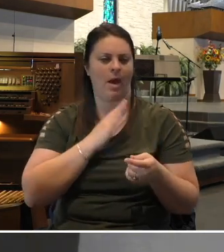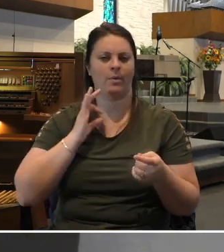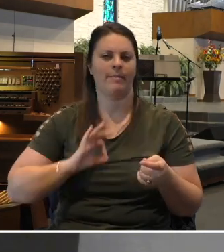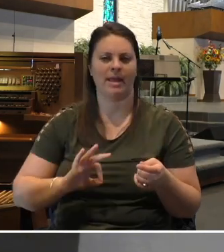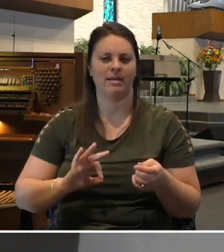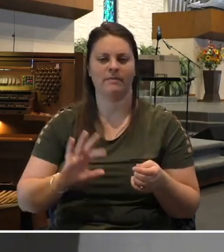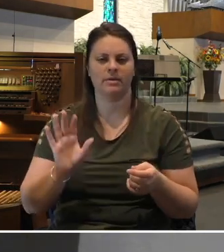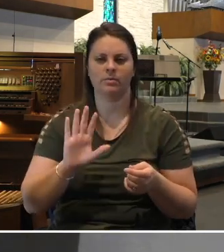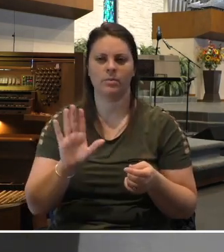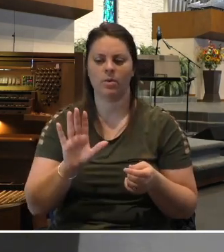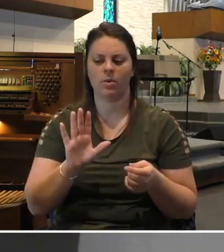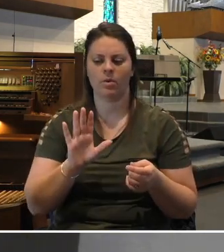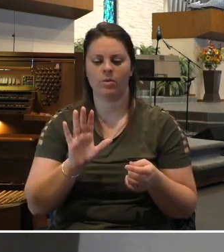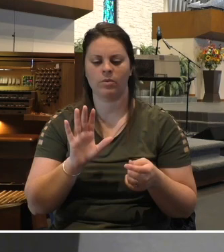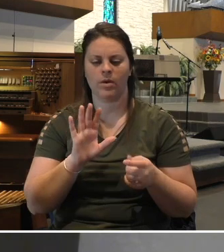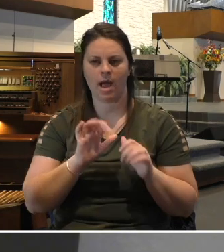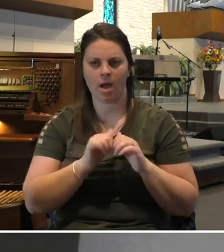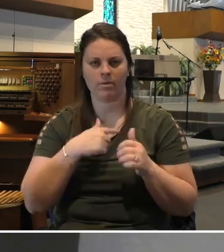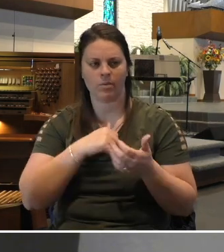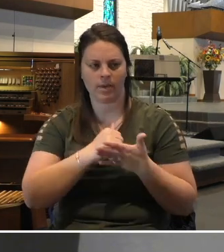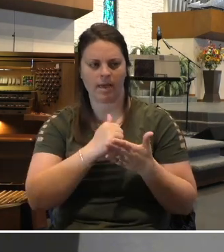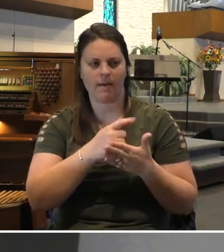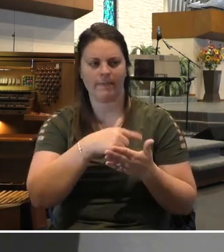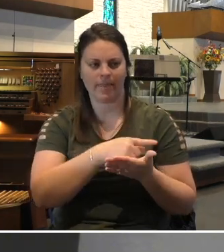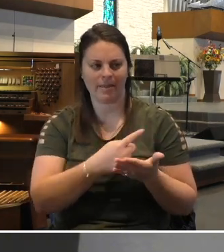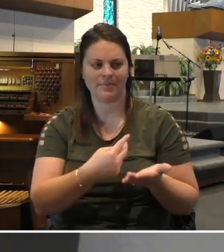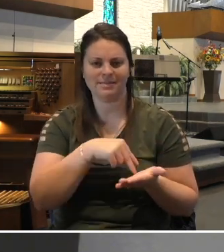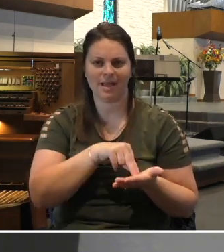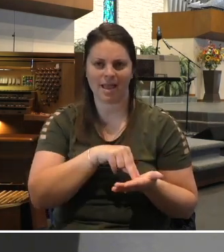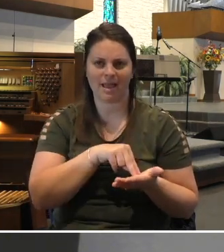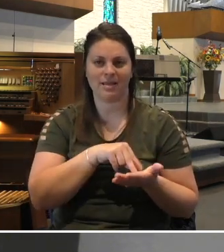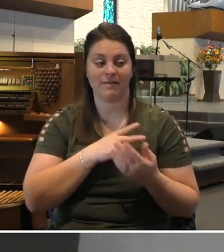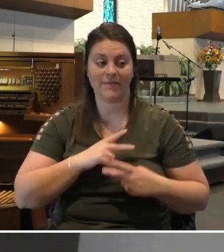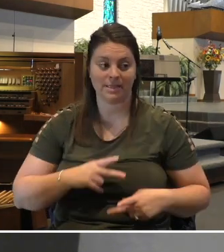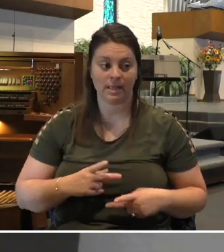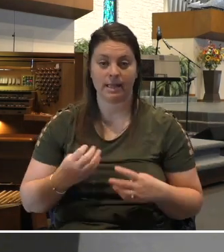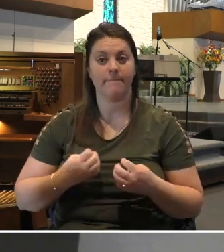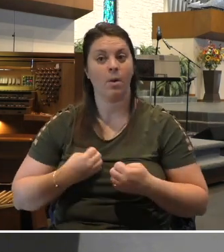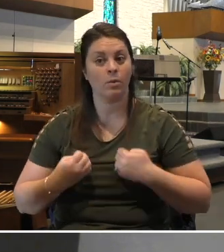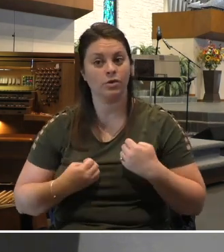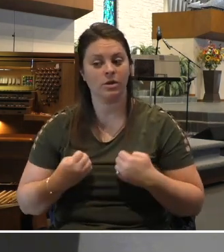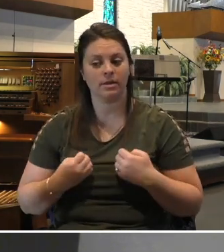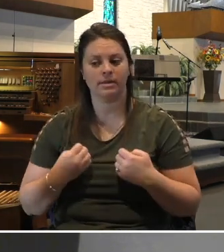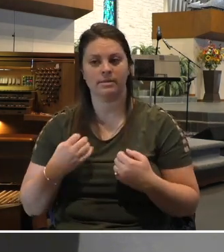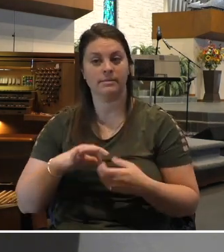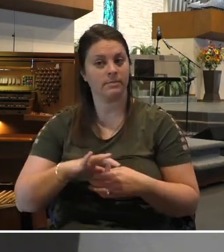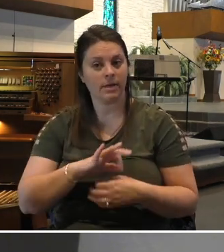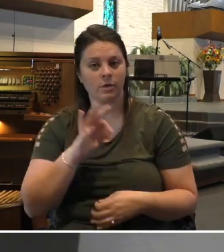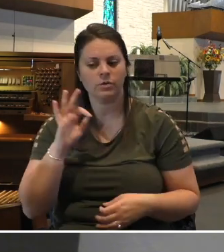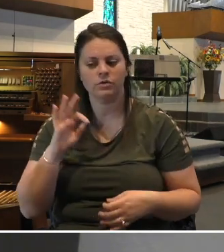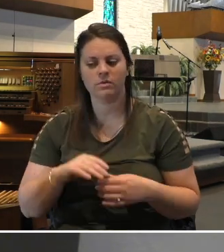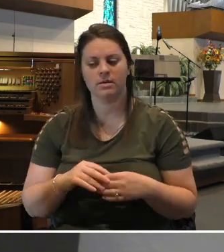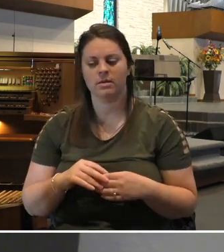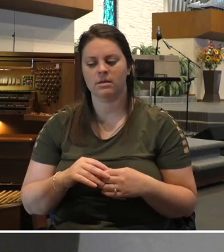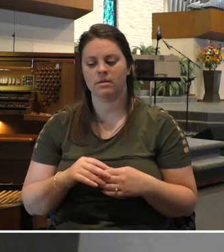emotionally, emotionally, and spiritually? Make the phone call. Take the road trip.